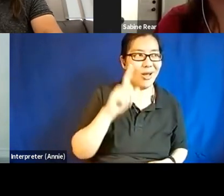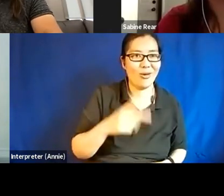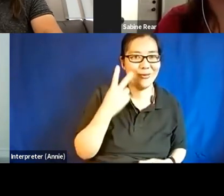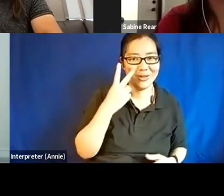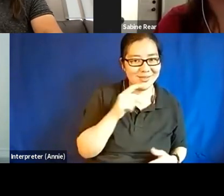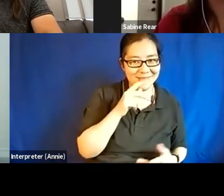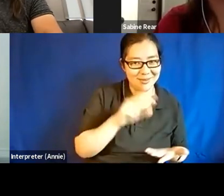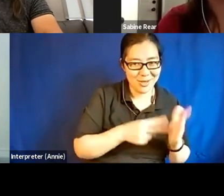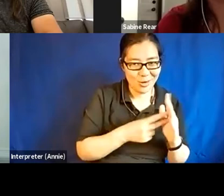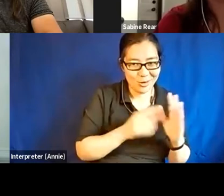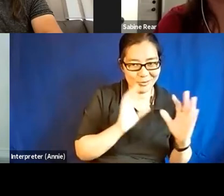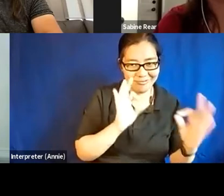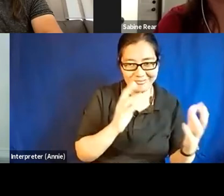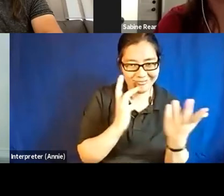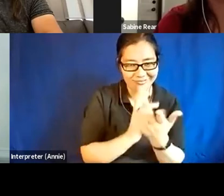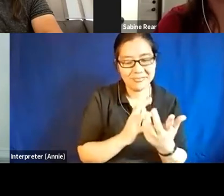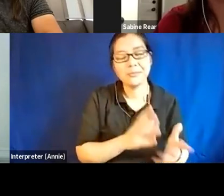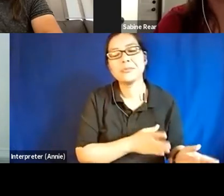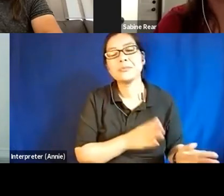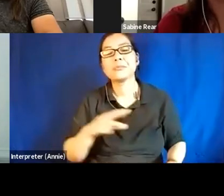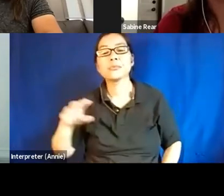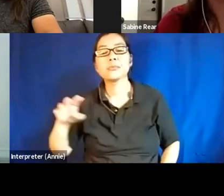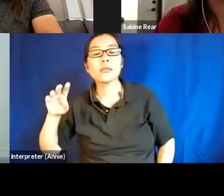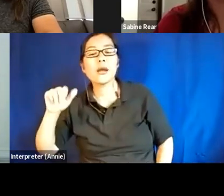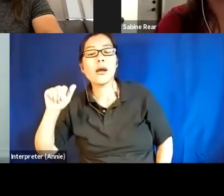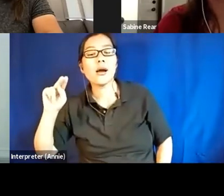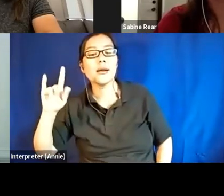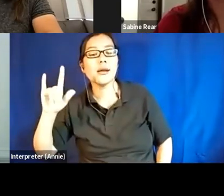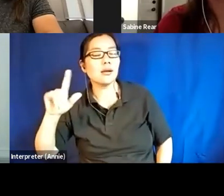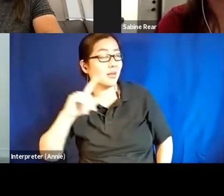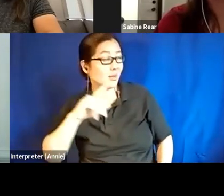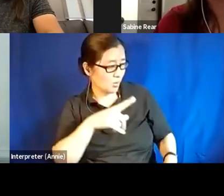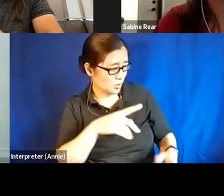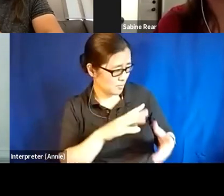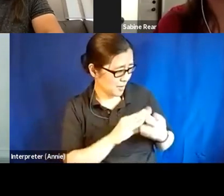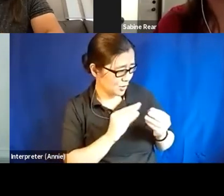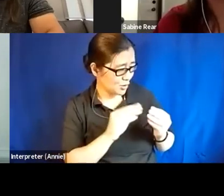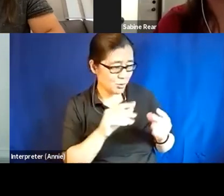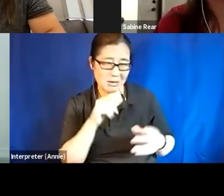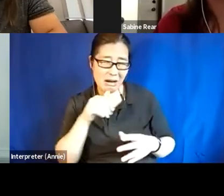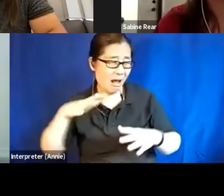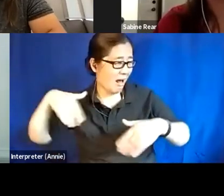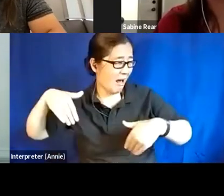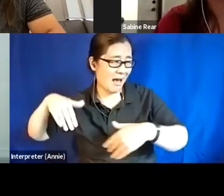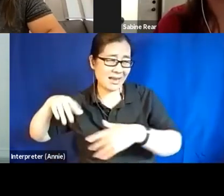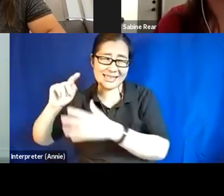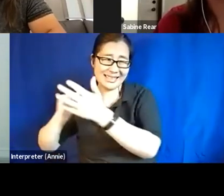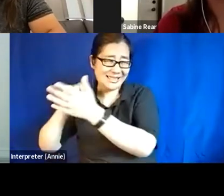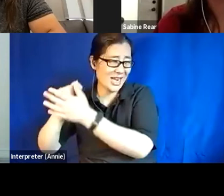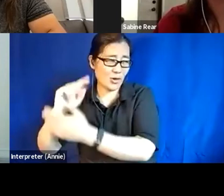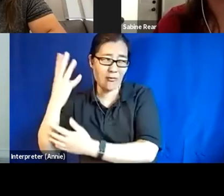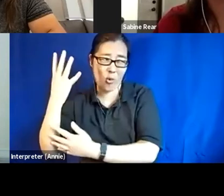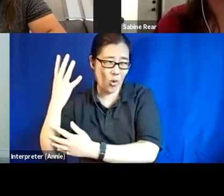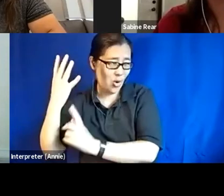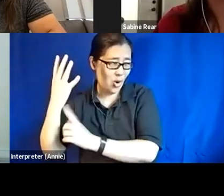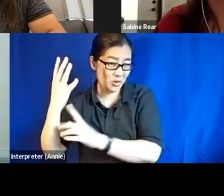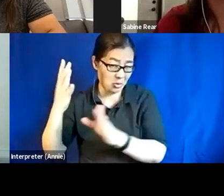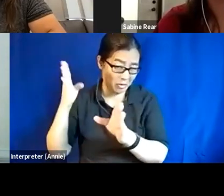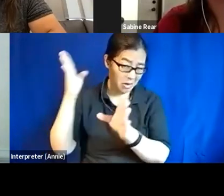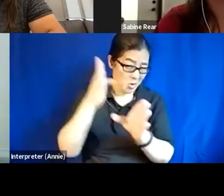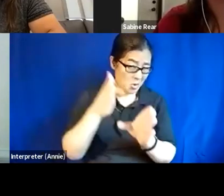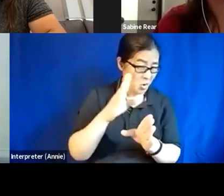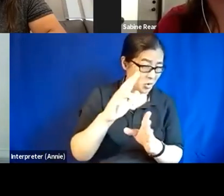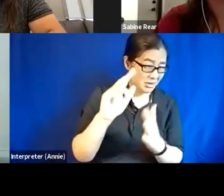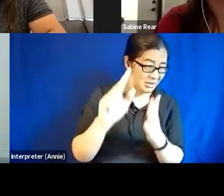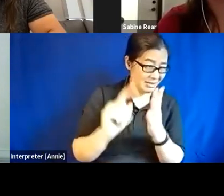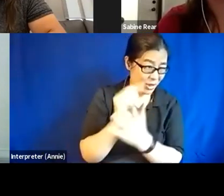you, you answered the question that disappeared me. say we're not quite at stage four yet. So I'm assuming you feel we're at stage three. I would say we're in